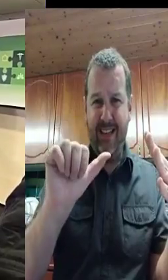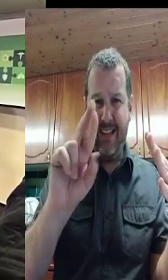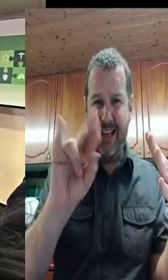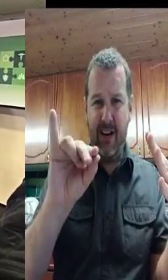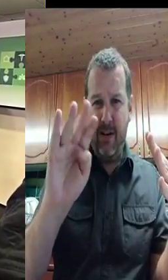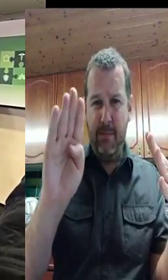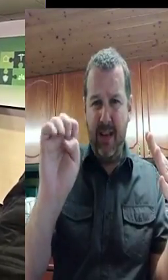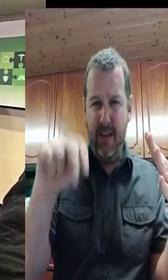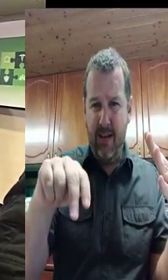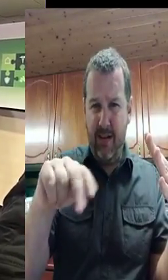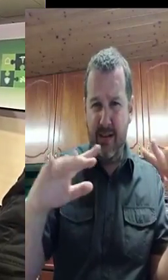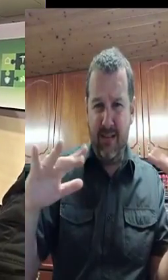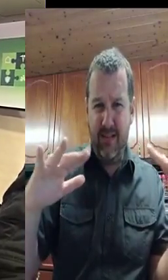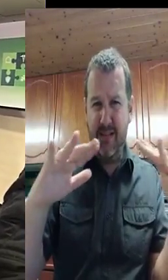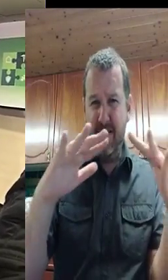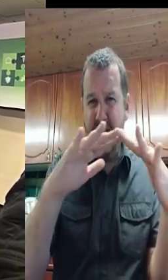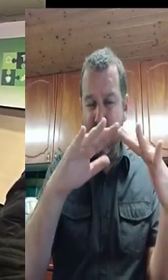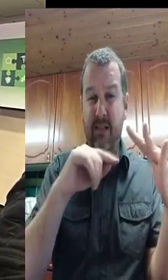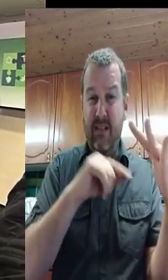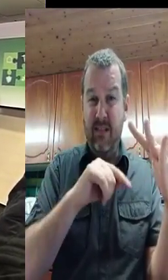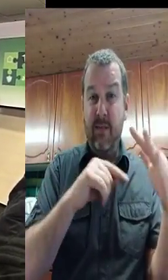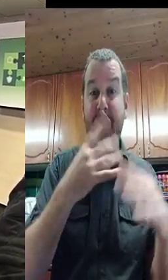Metairon High Resolution Model.